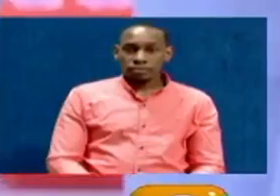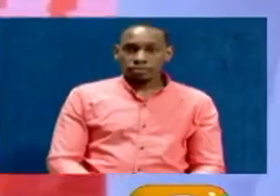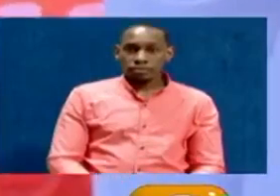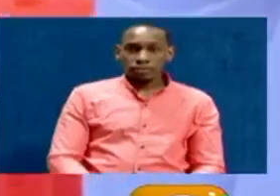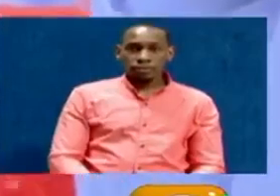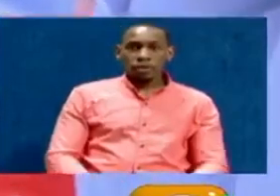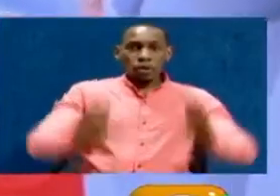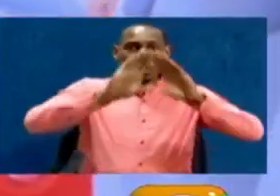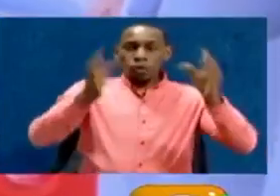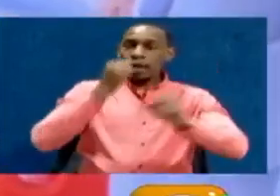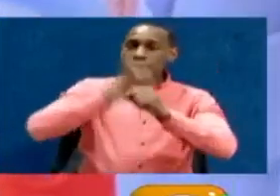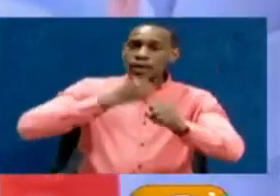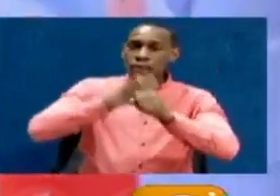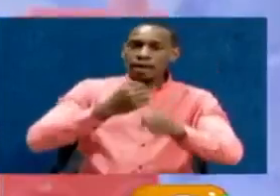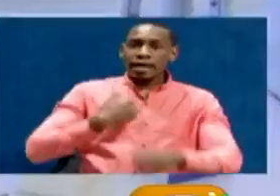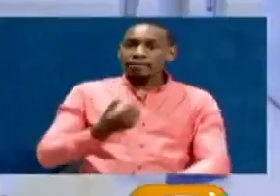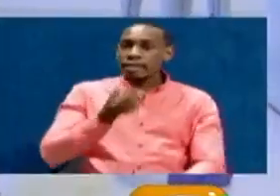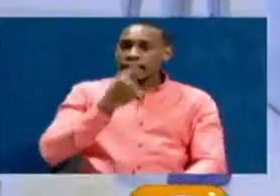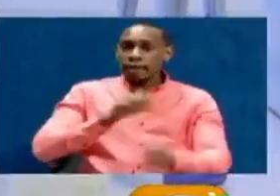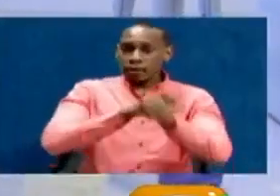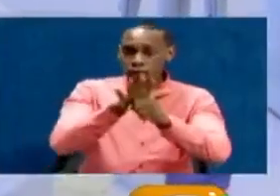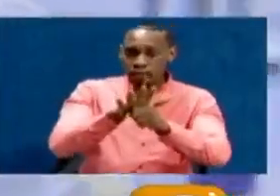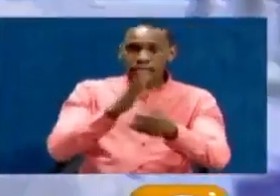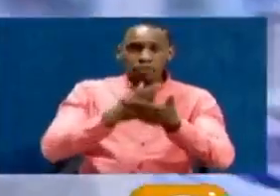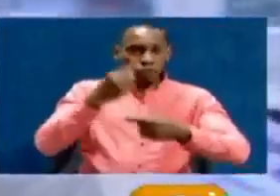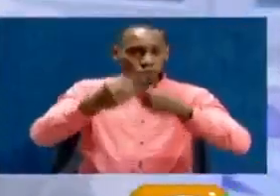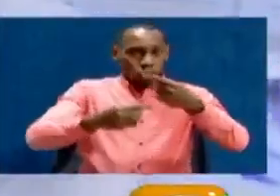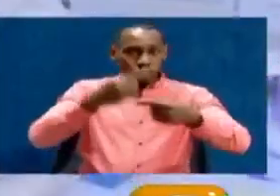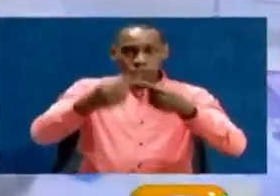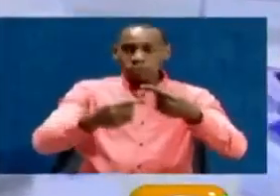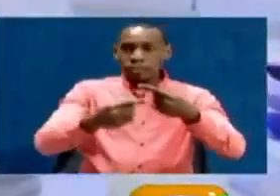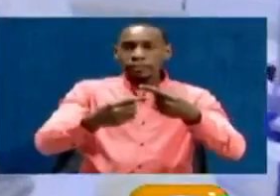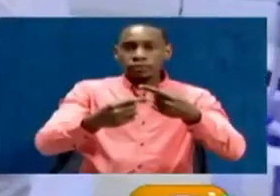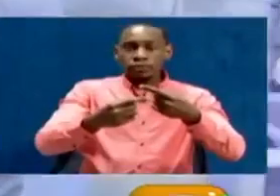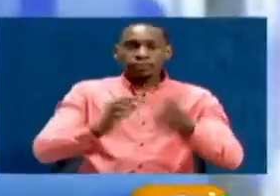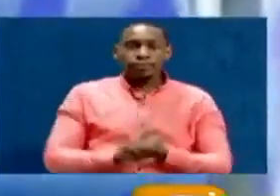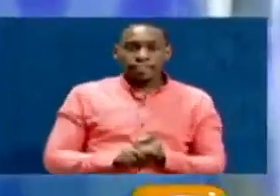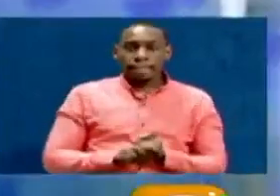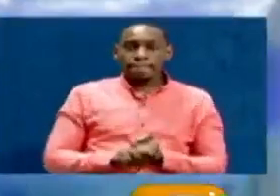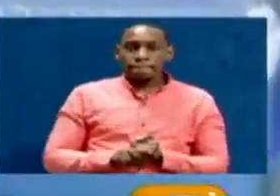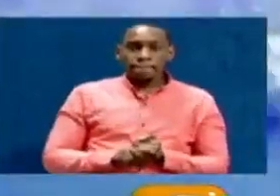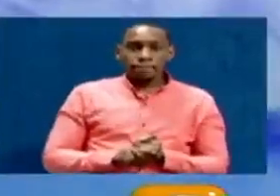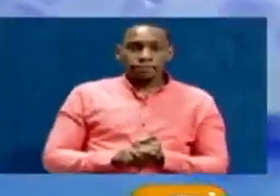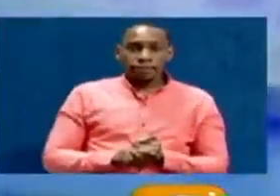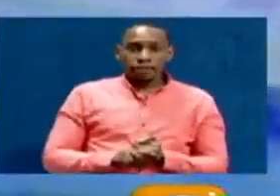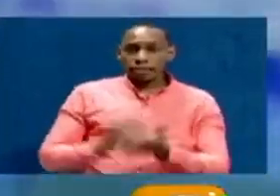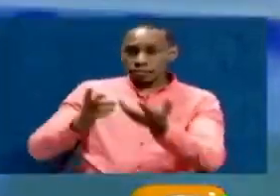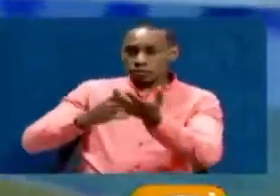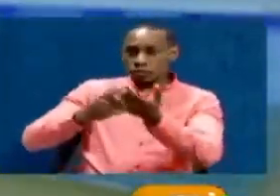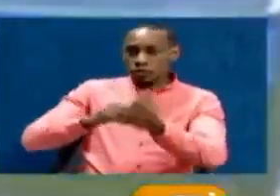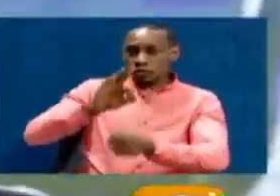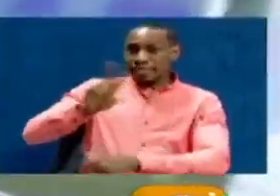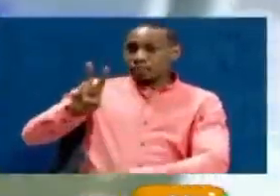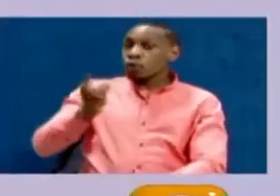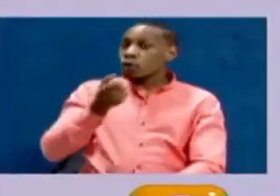The global race for a COVID-19 vaccine seems underway to break all's paid records. A total of